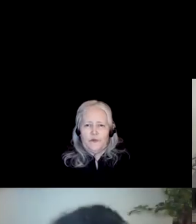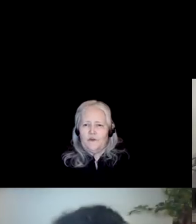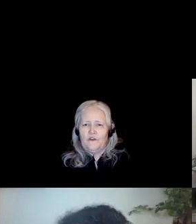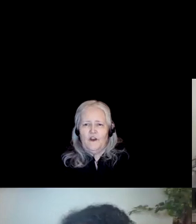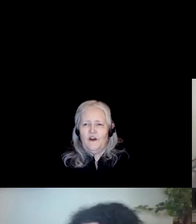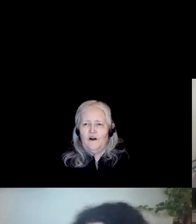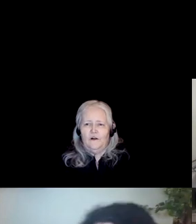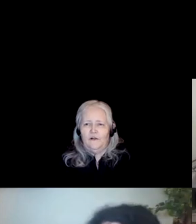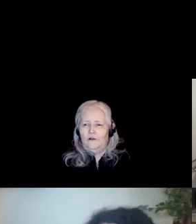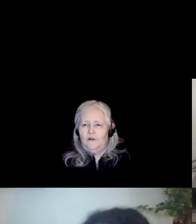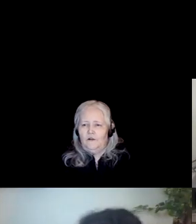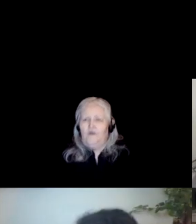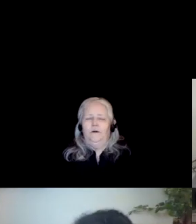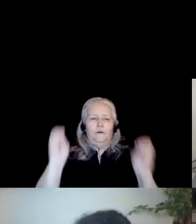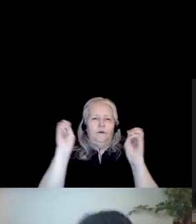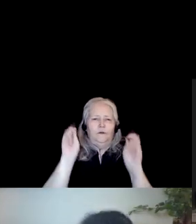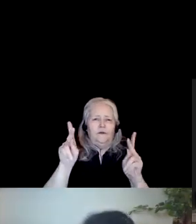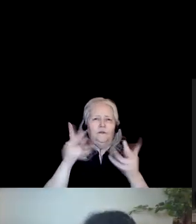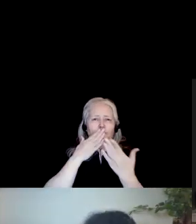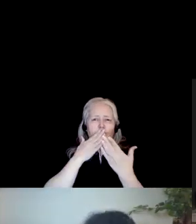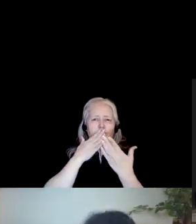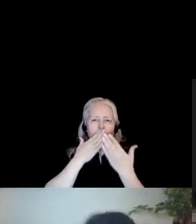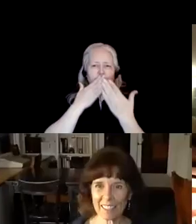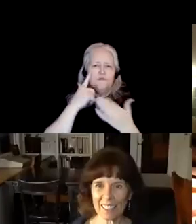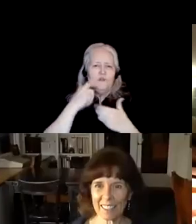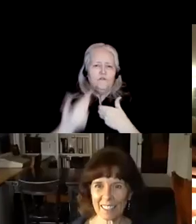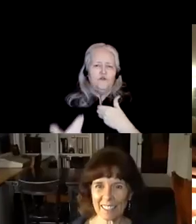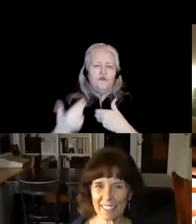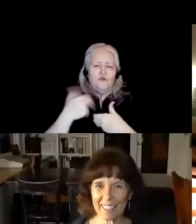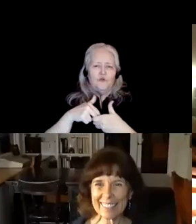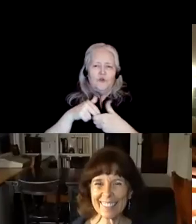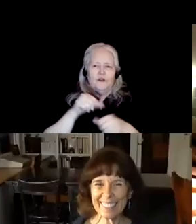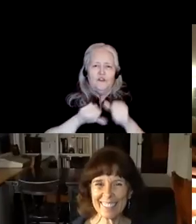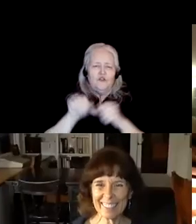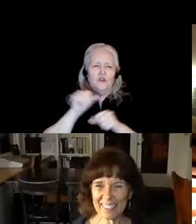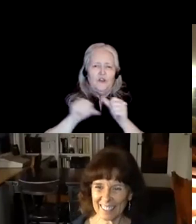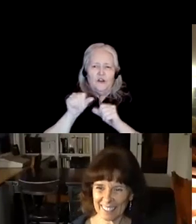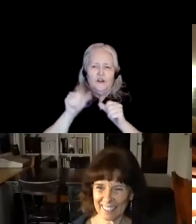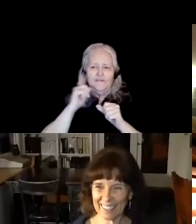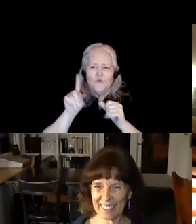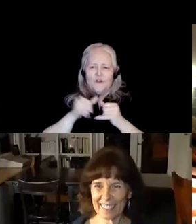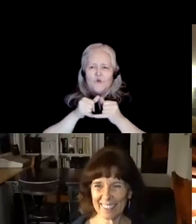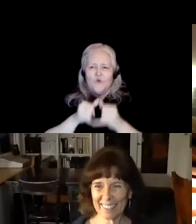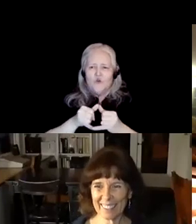Okay, well thank you all for joining us each other for these awards.